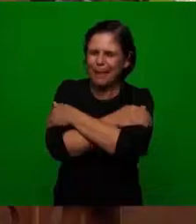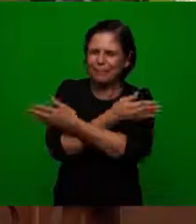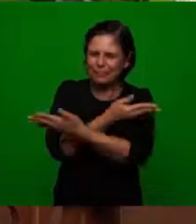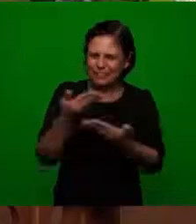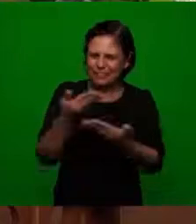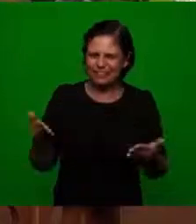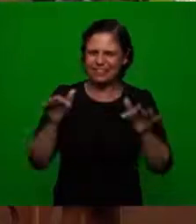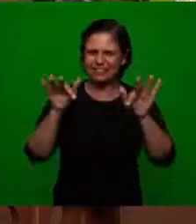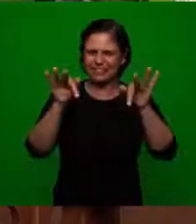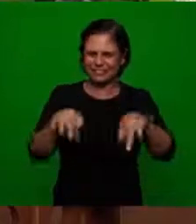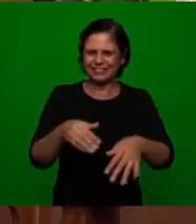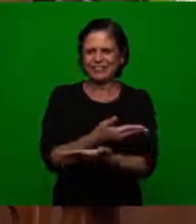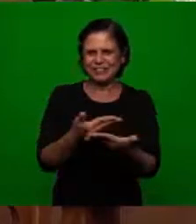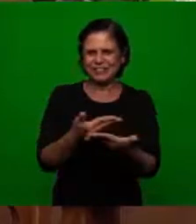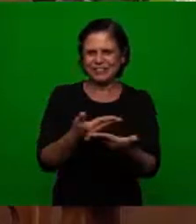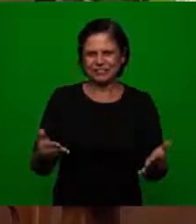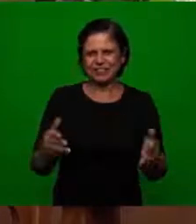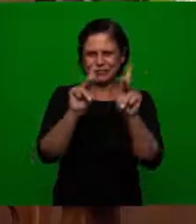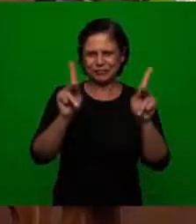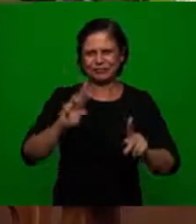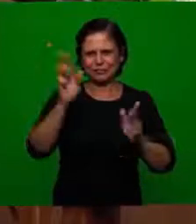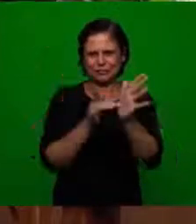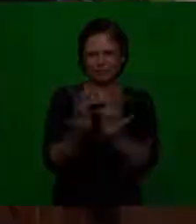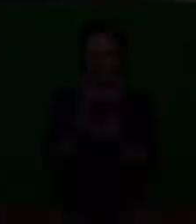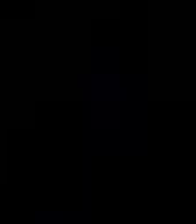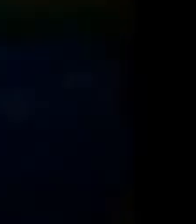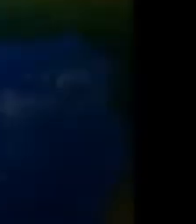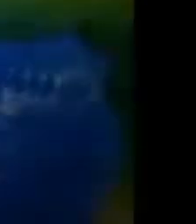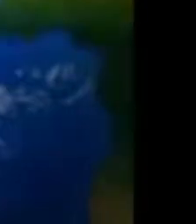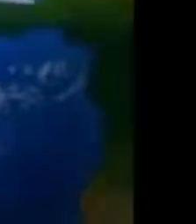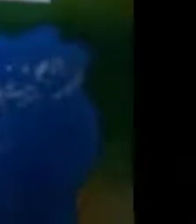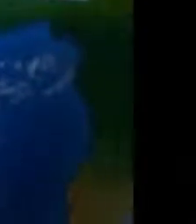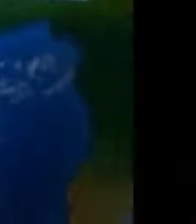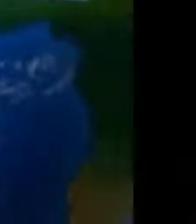United States we want to send everyone the peace of the Lord